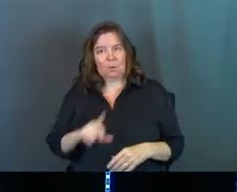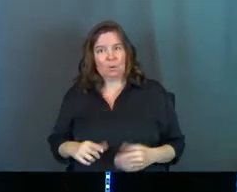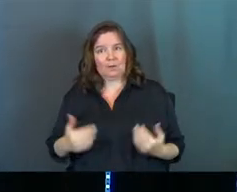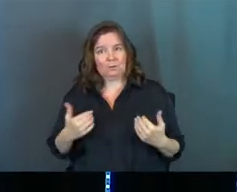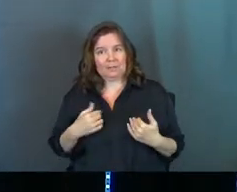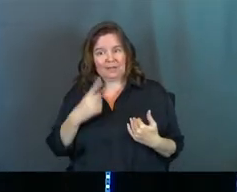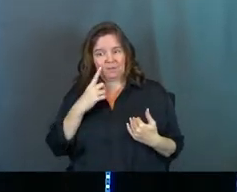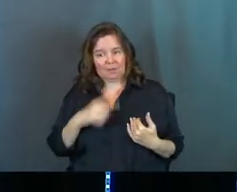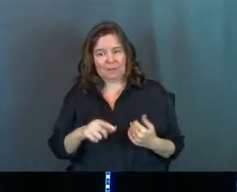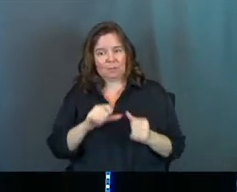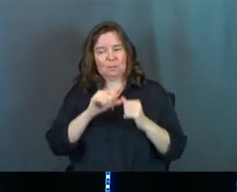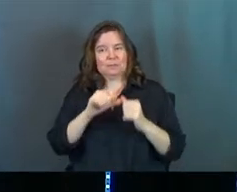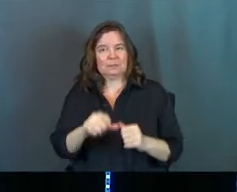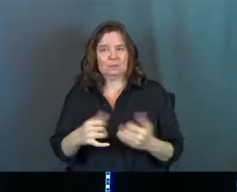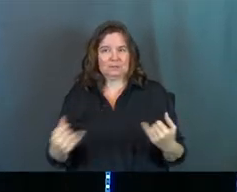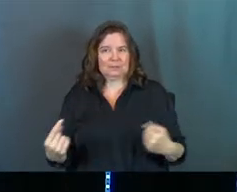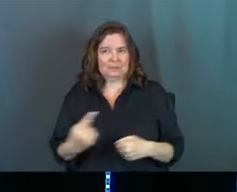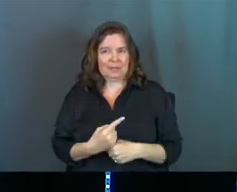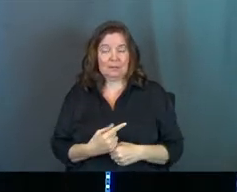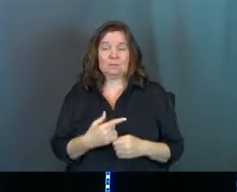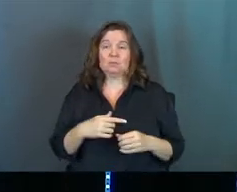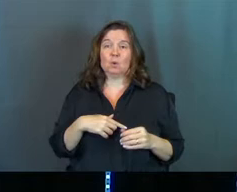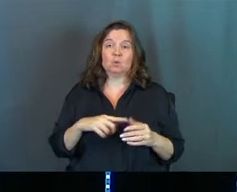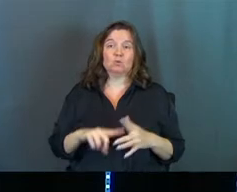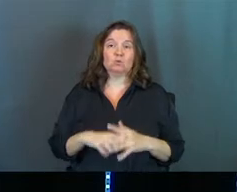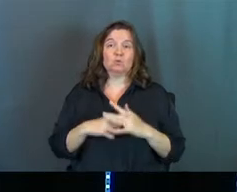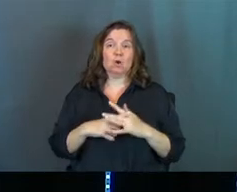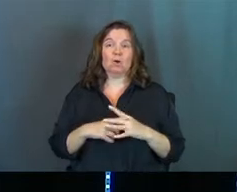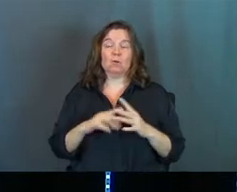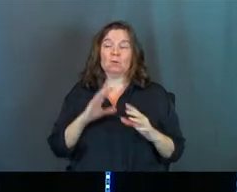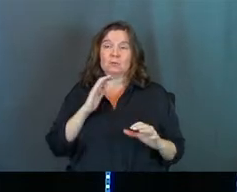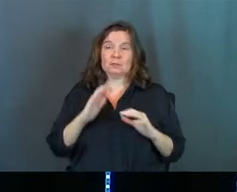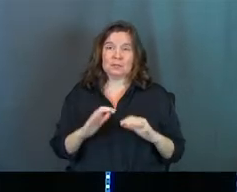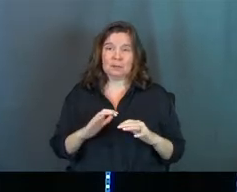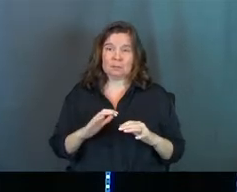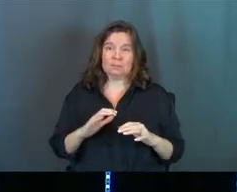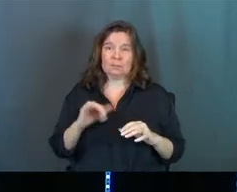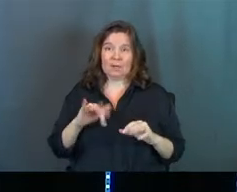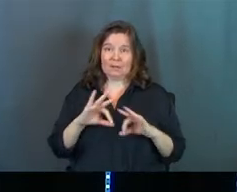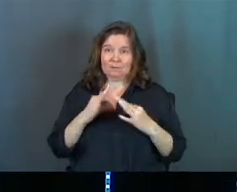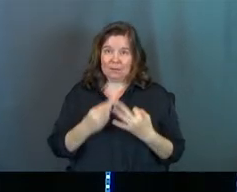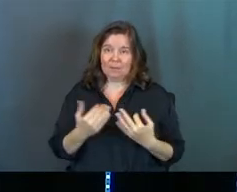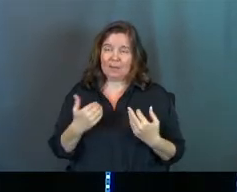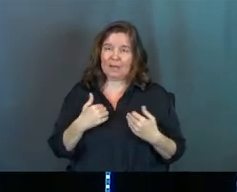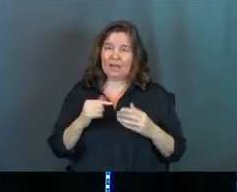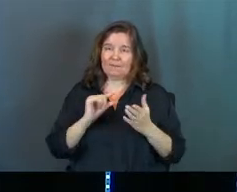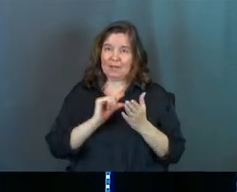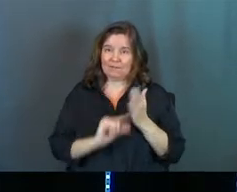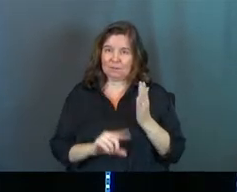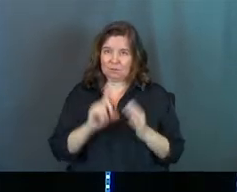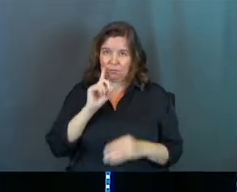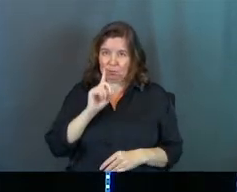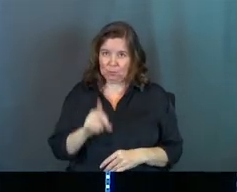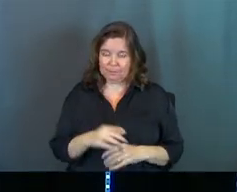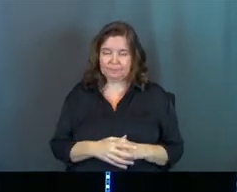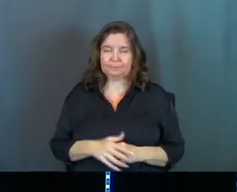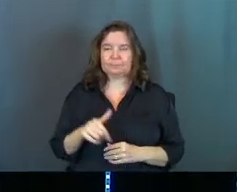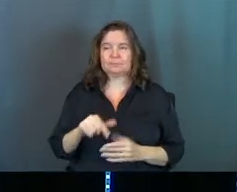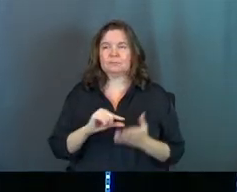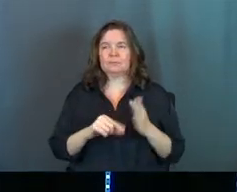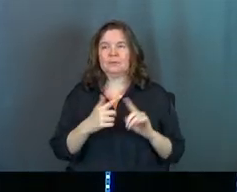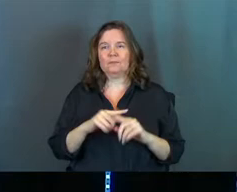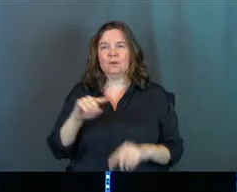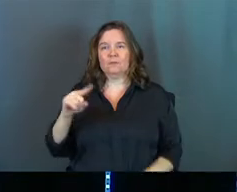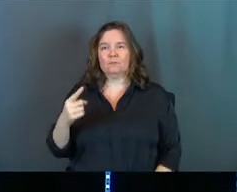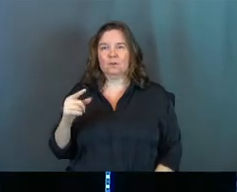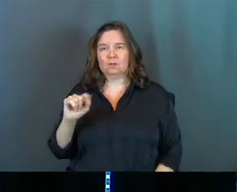about them, and we're going to continue that today. And so to kick off this conversation on extended family, I have a verse for you. This verse comes